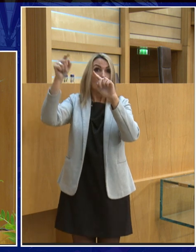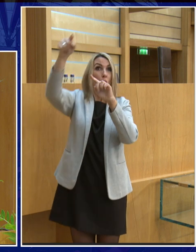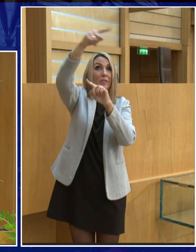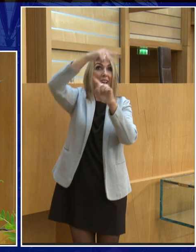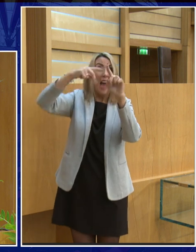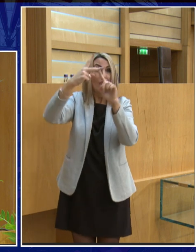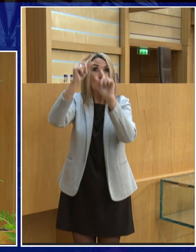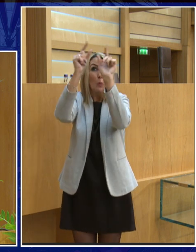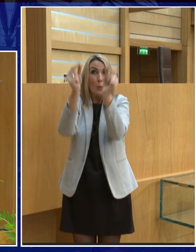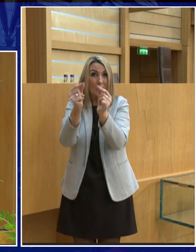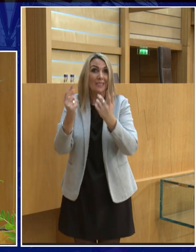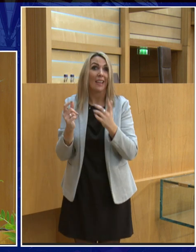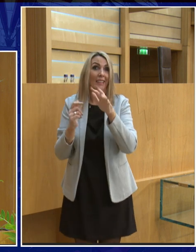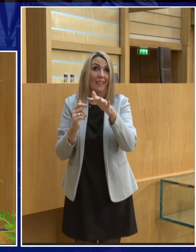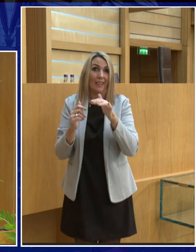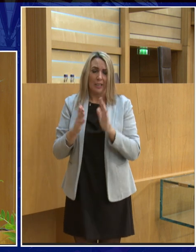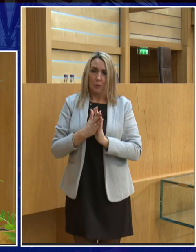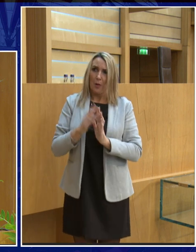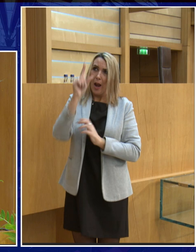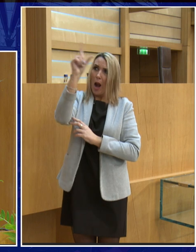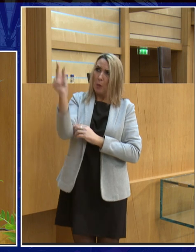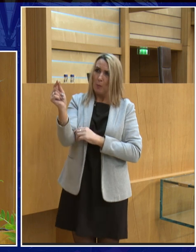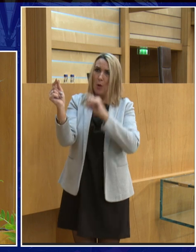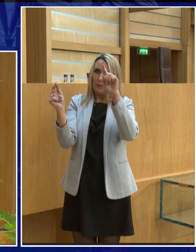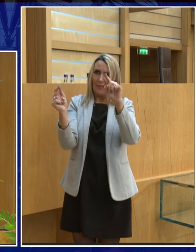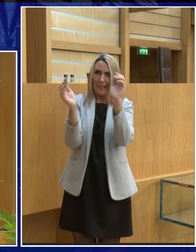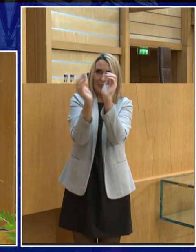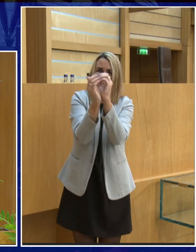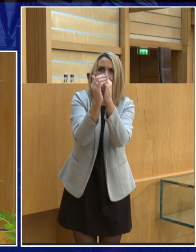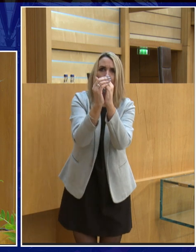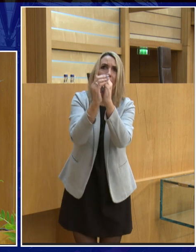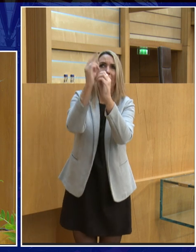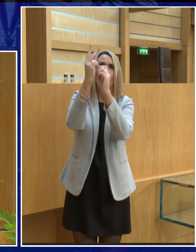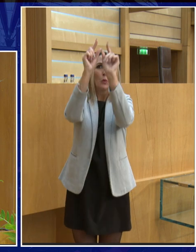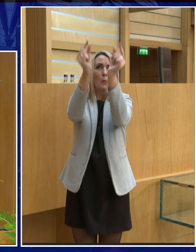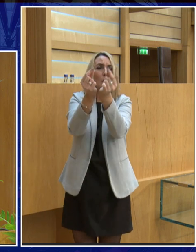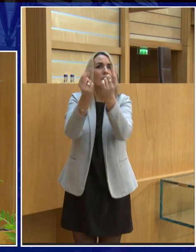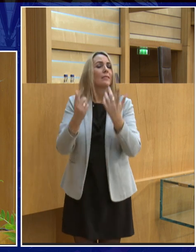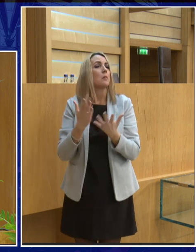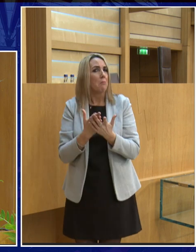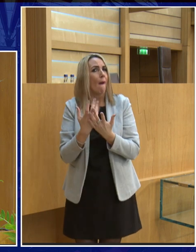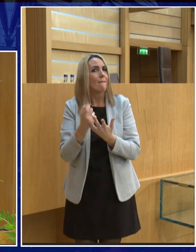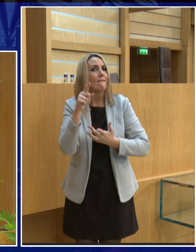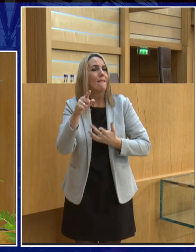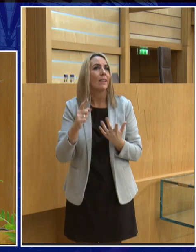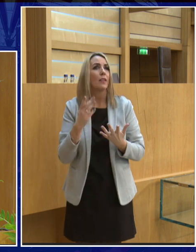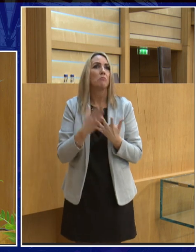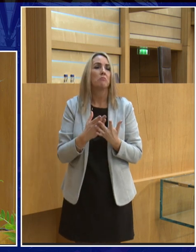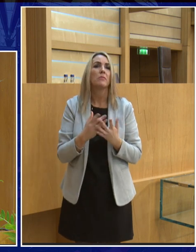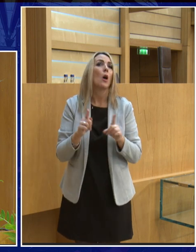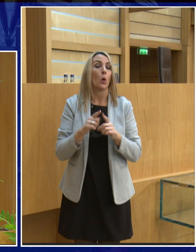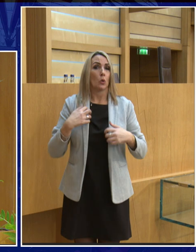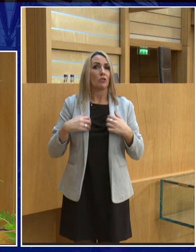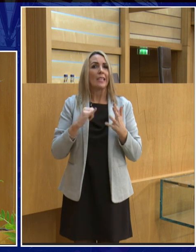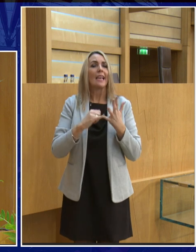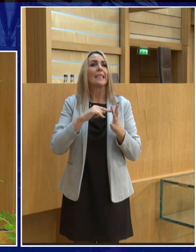moons so this is something that is smaller than our moon but it actually has moons going around it so we don't believe another interesting place